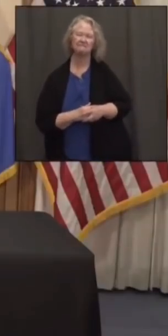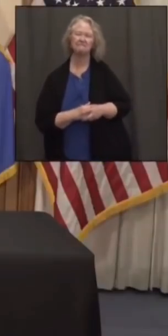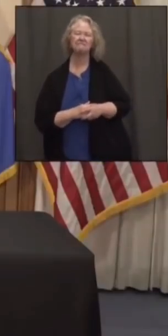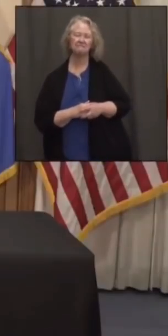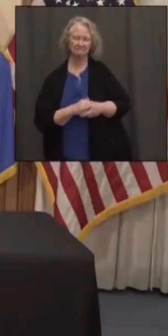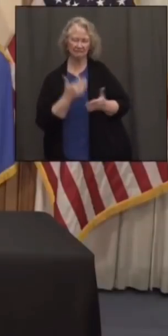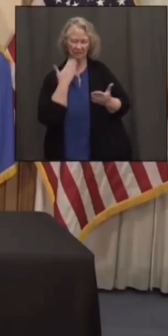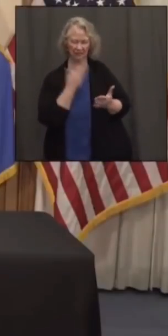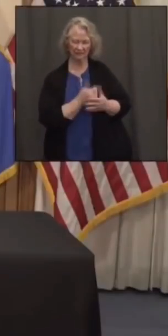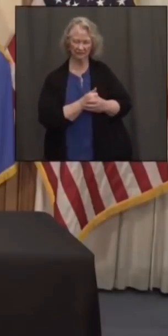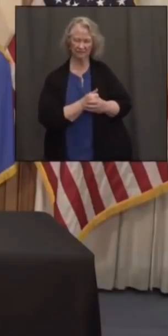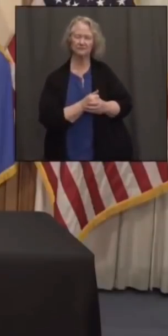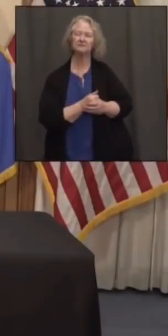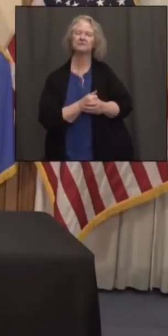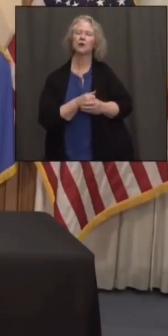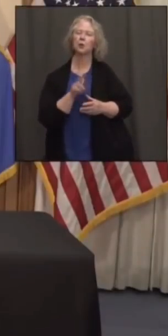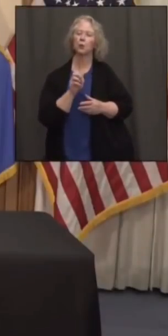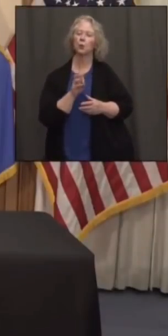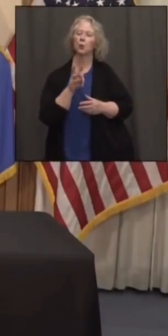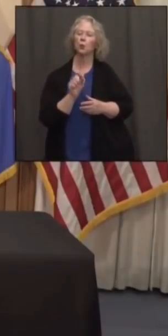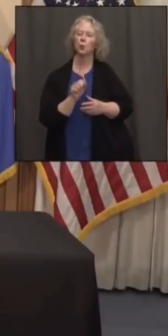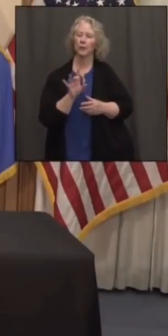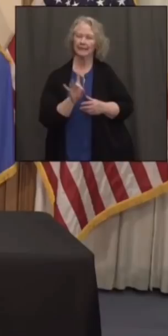Okay, thank you. News 8.